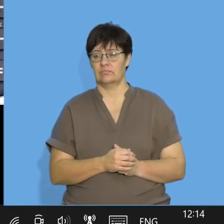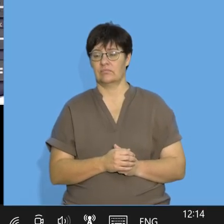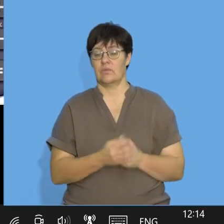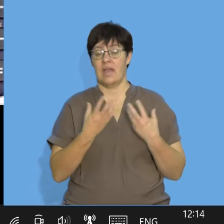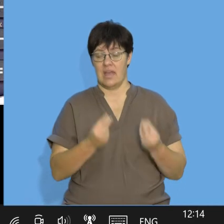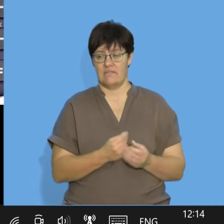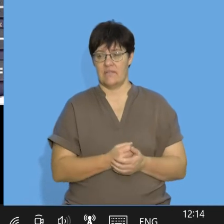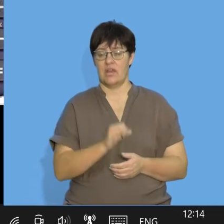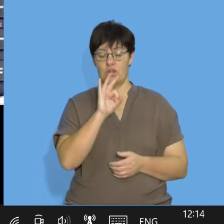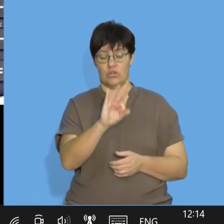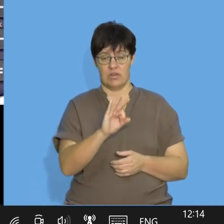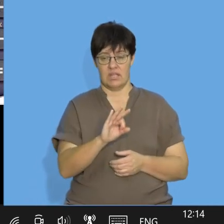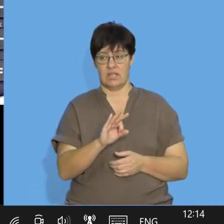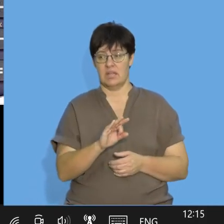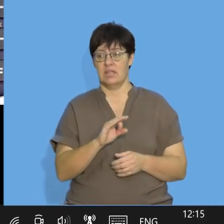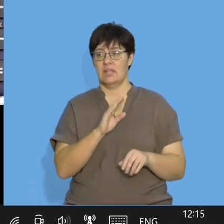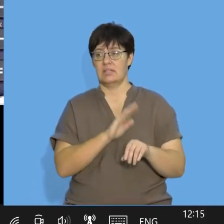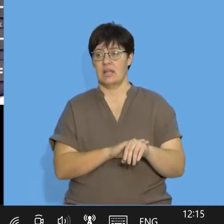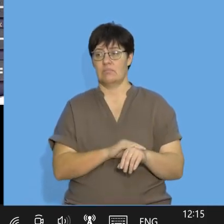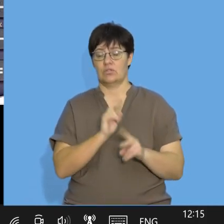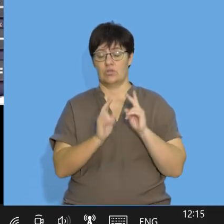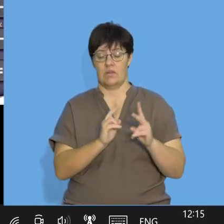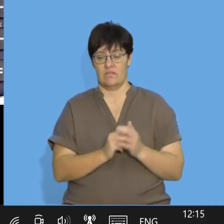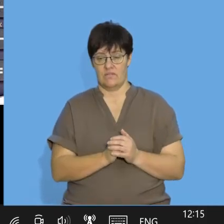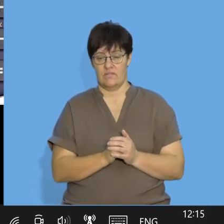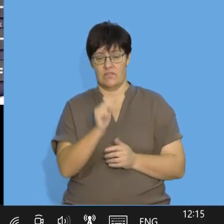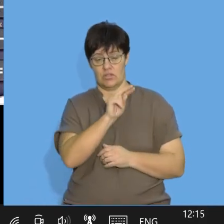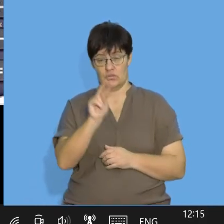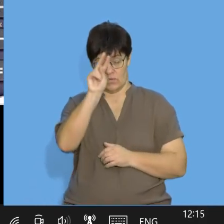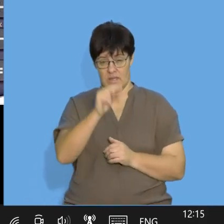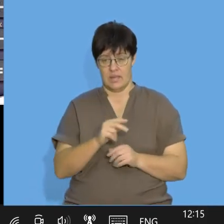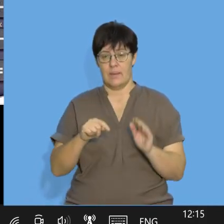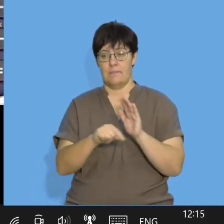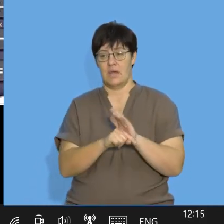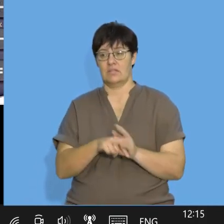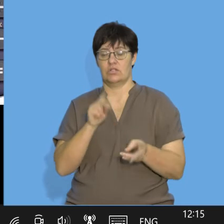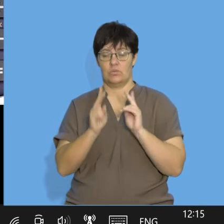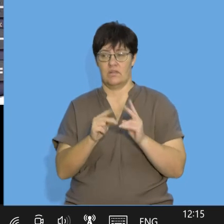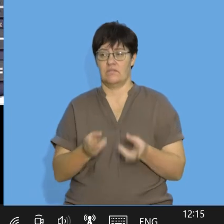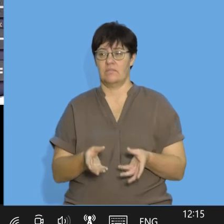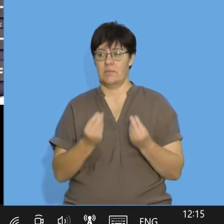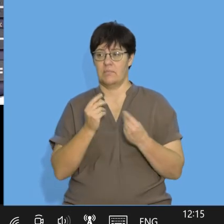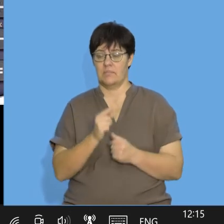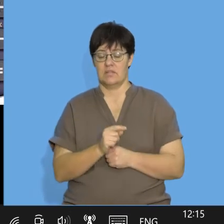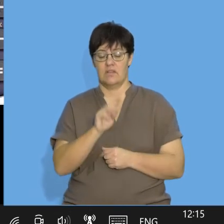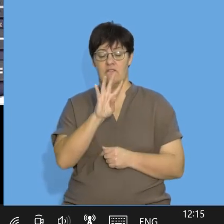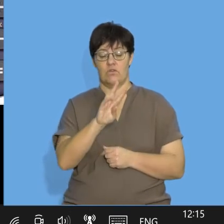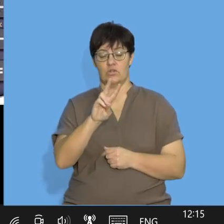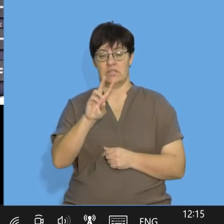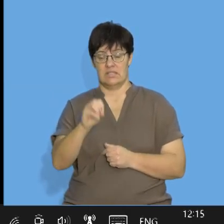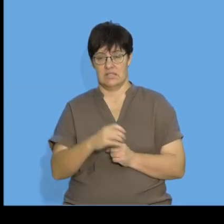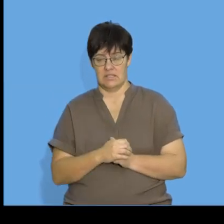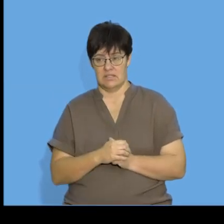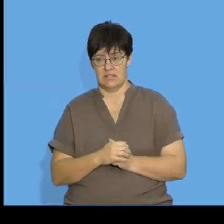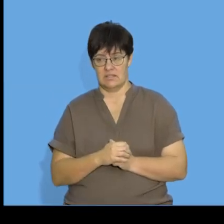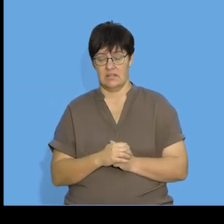we're going to have 3 times 12 squared minus 12 so we can